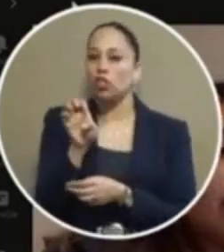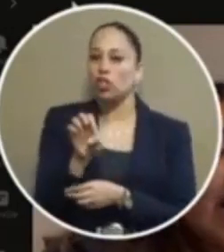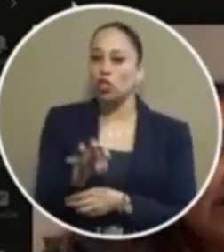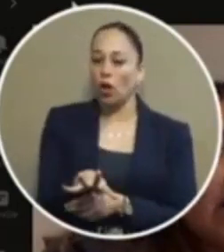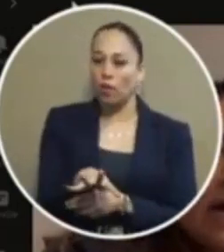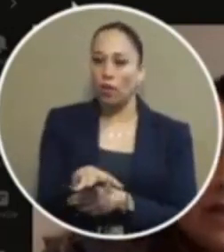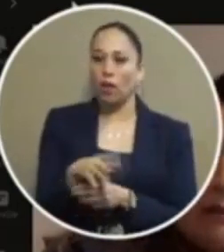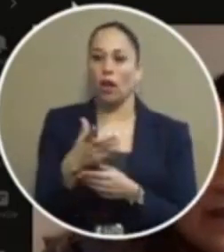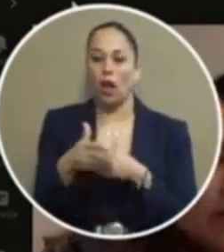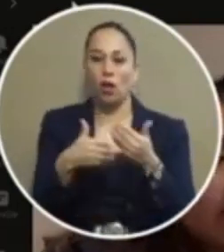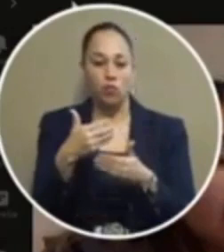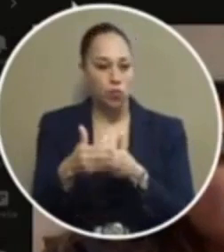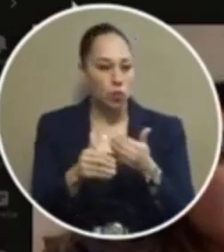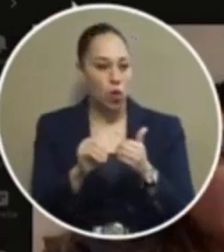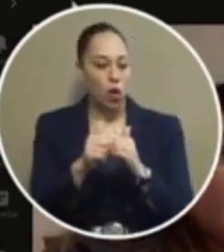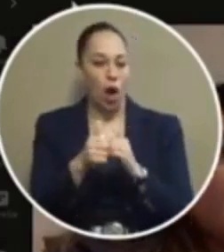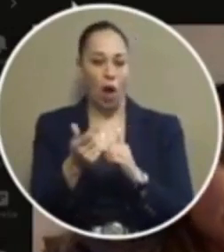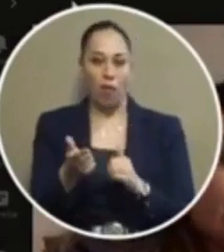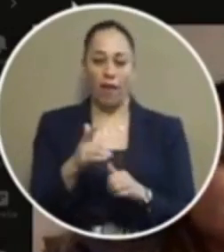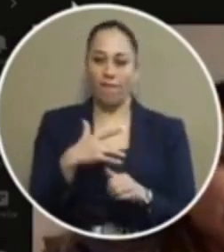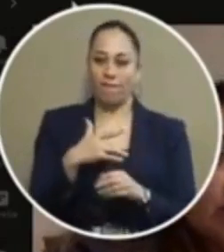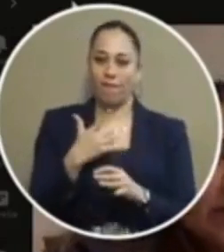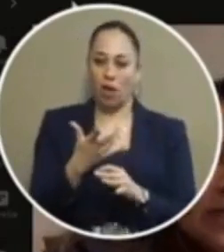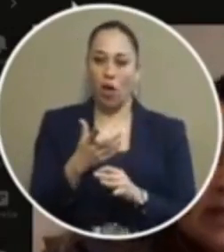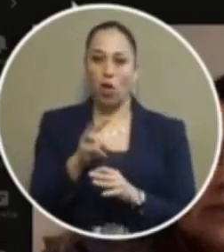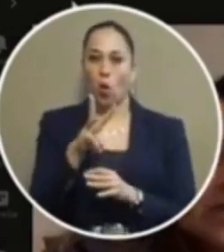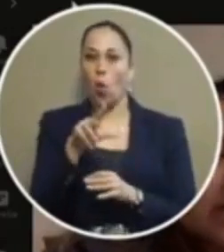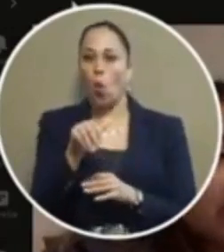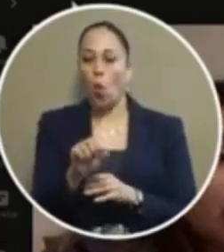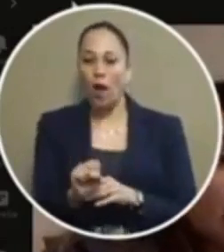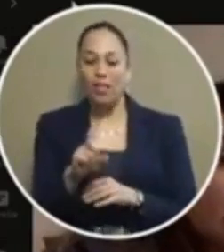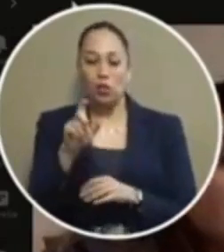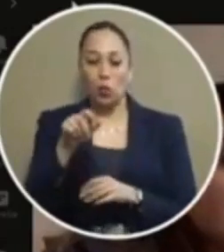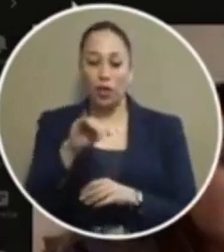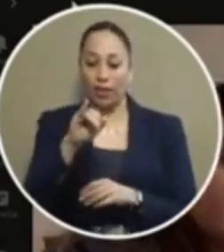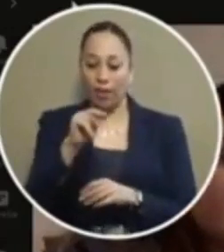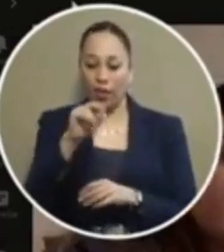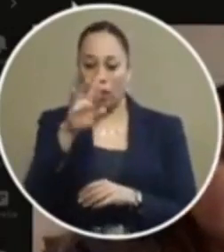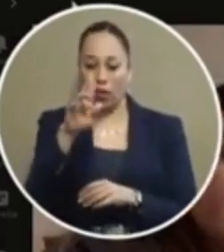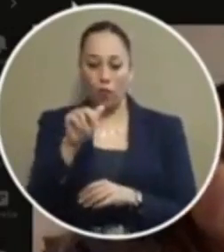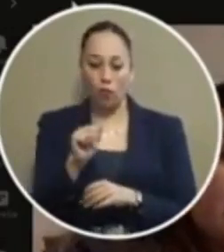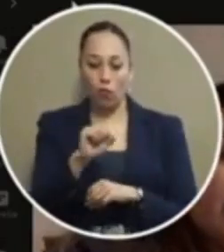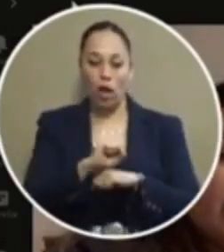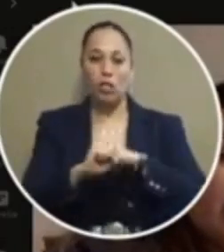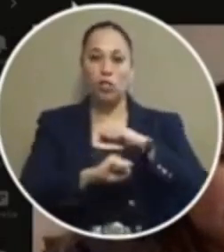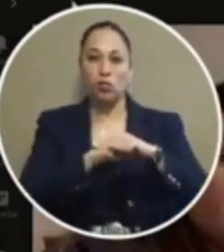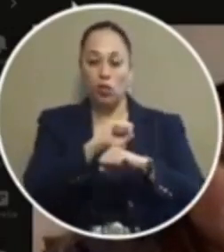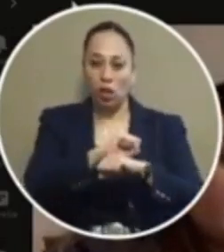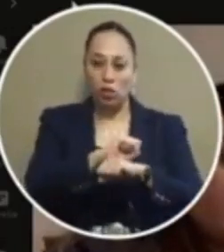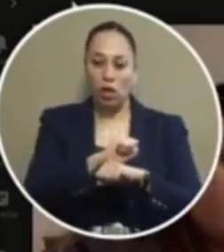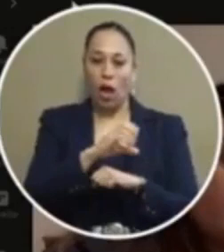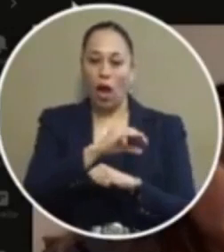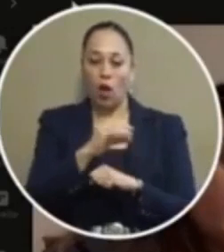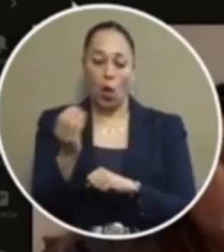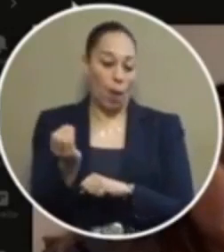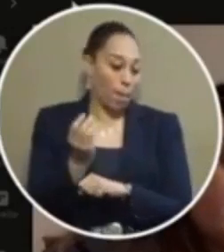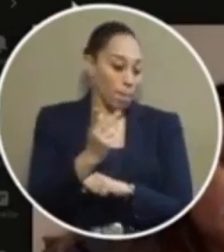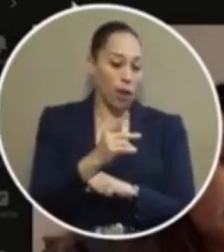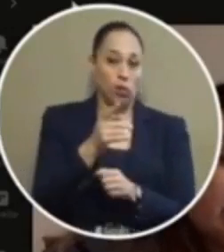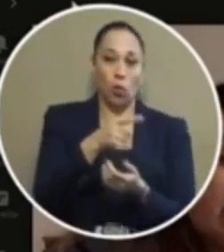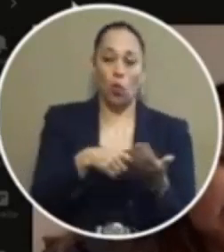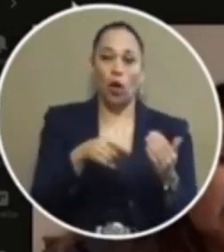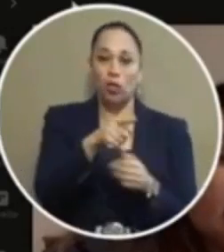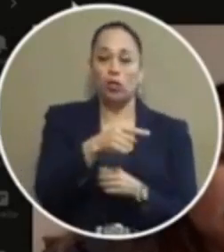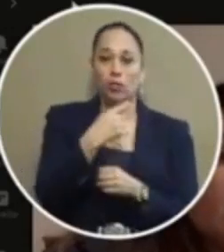those on how how they felt uh it was we do need the infrastructure we need the implementation um and and going back to your statement